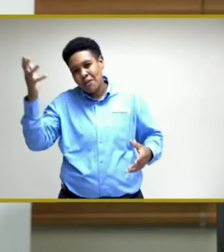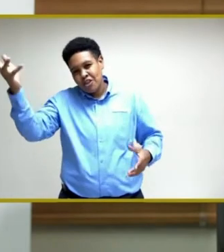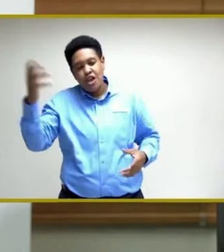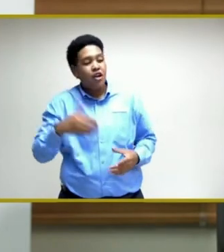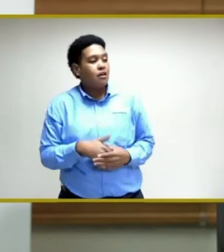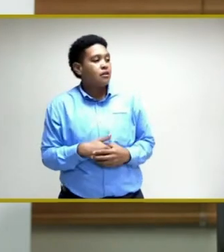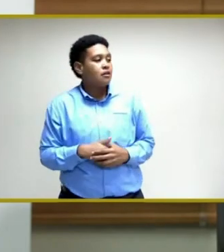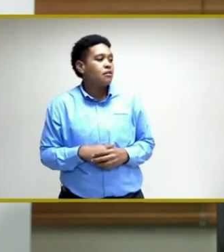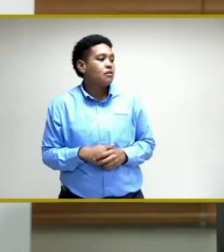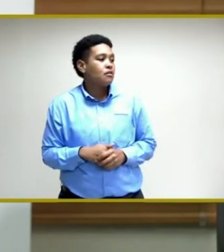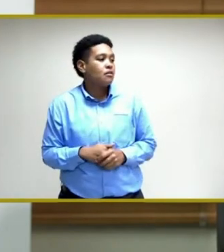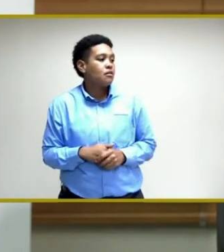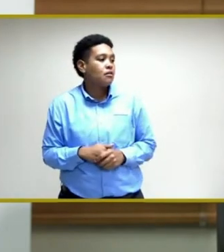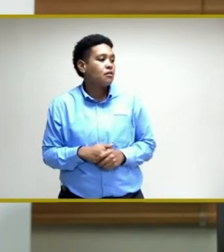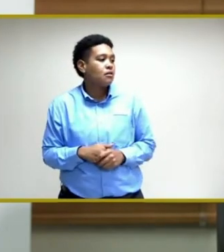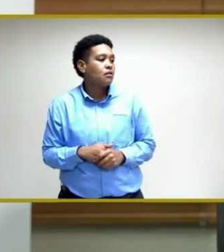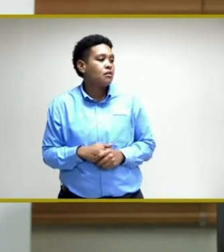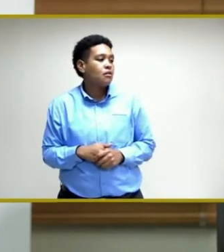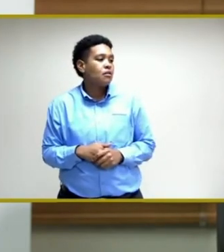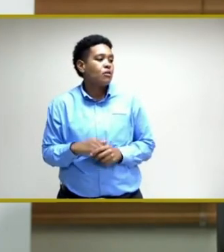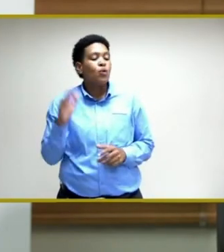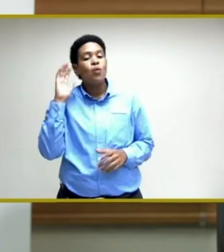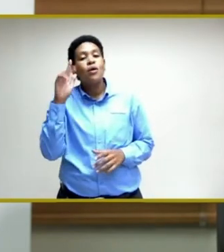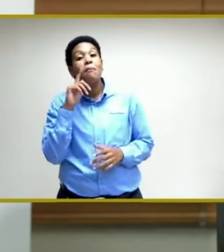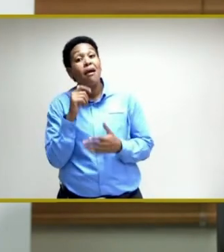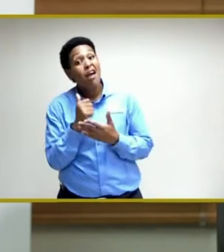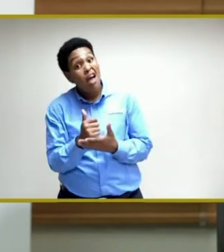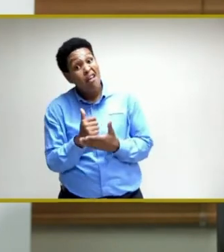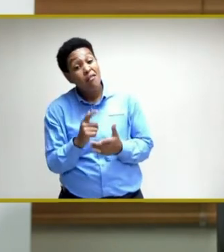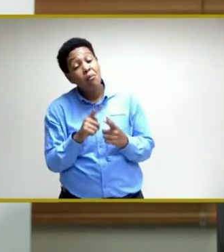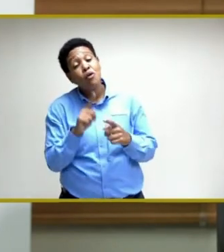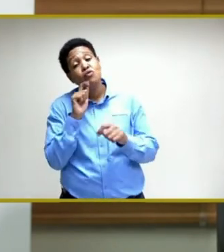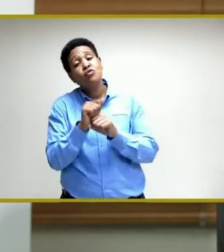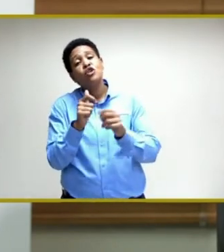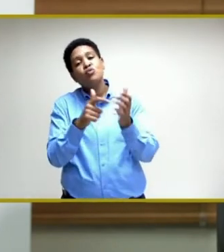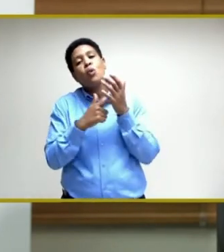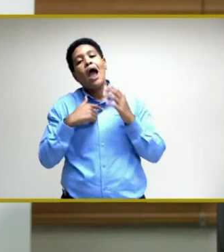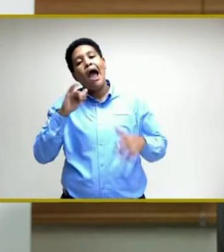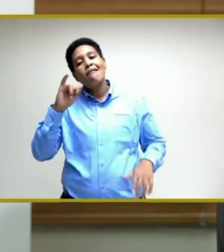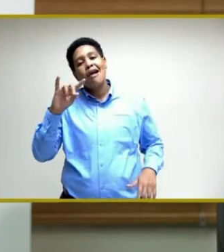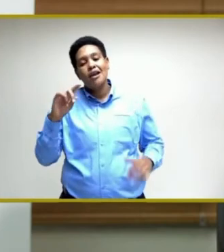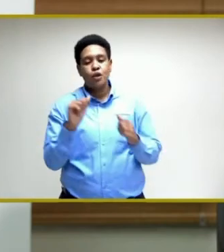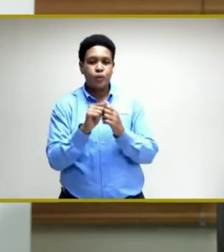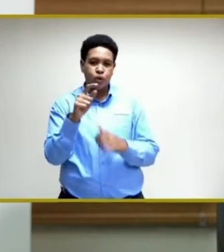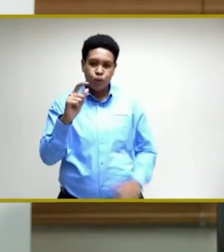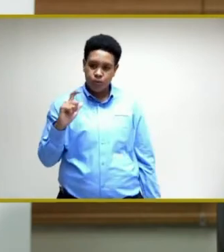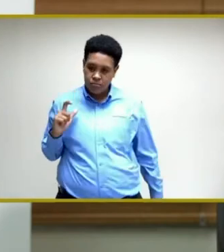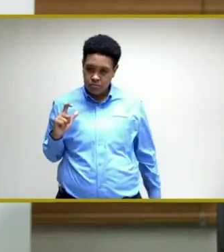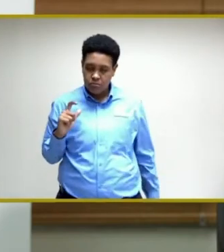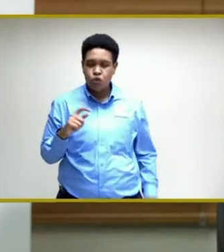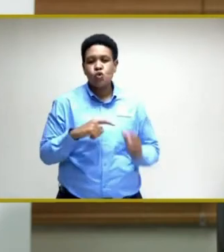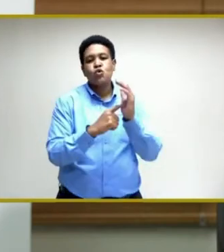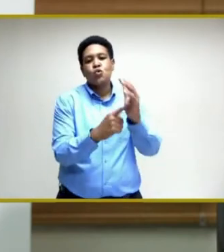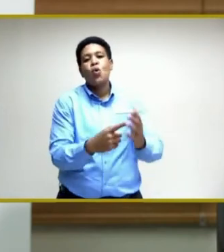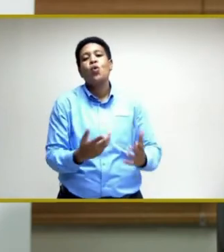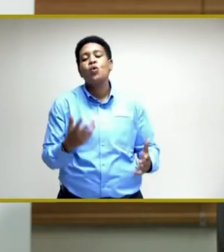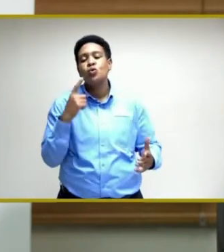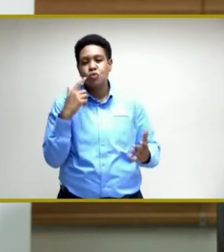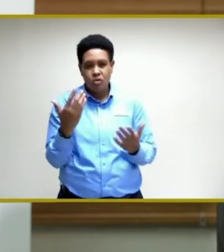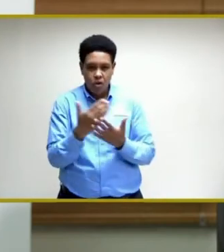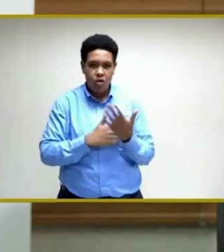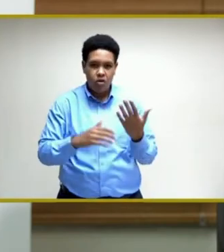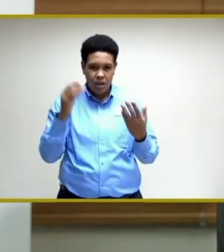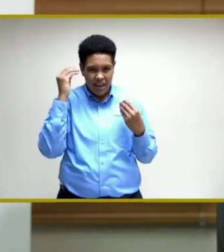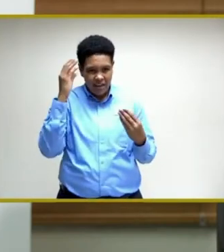But it will be useful and indeed we require you to have a government identification on you in order to capture the